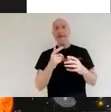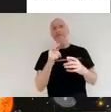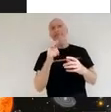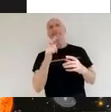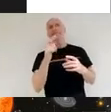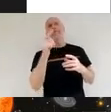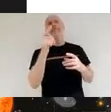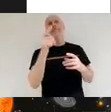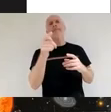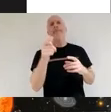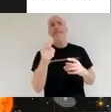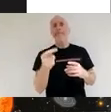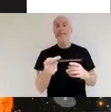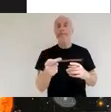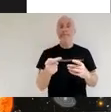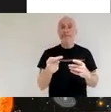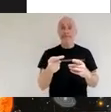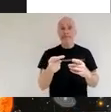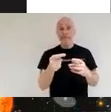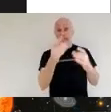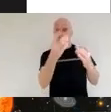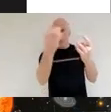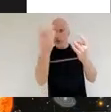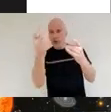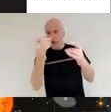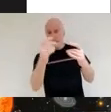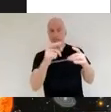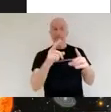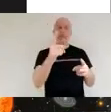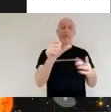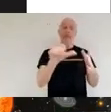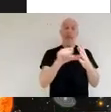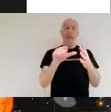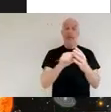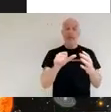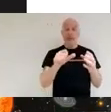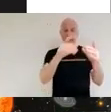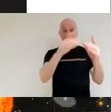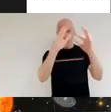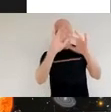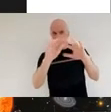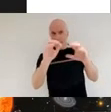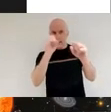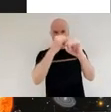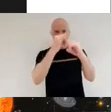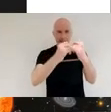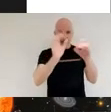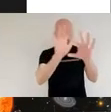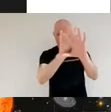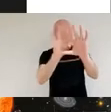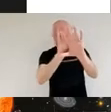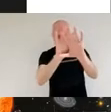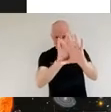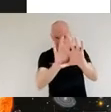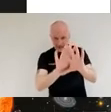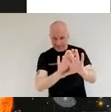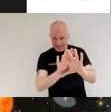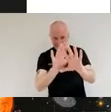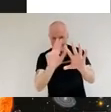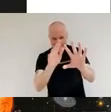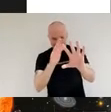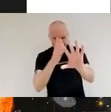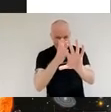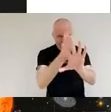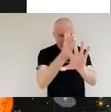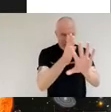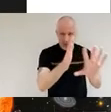unfortunately this pesky das and gas and dust is getting in the way now this is an image that was taken